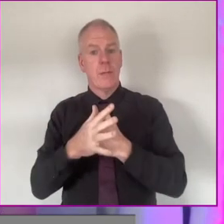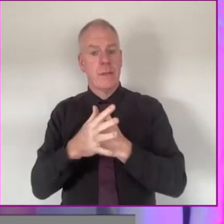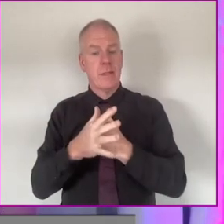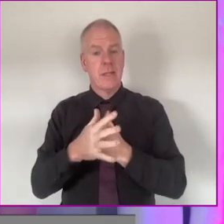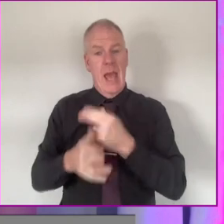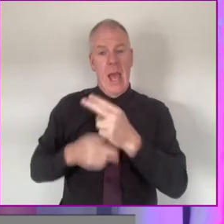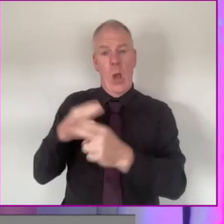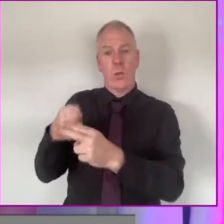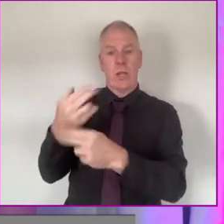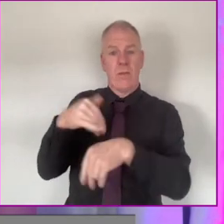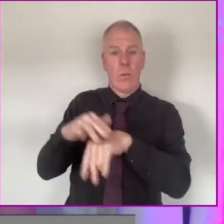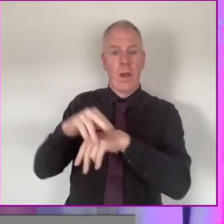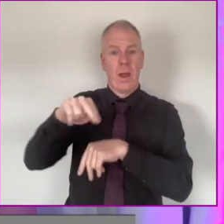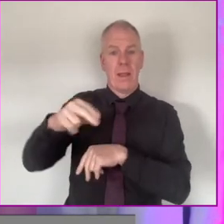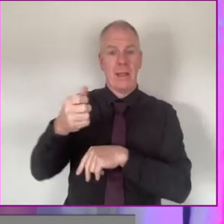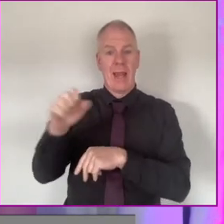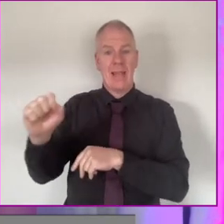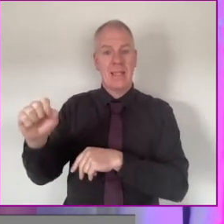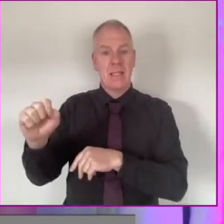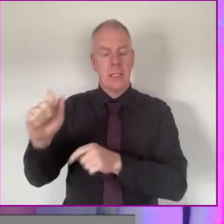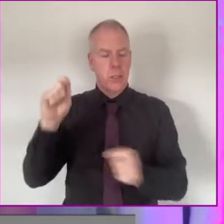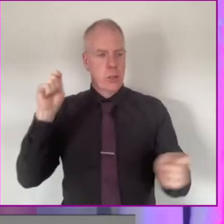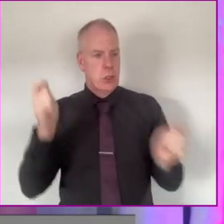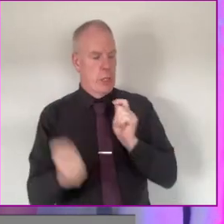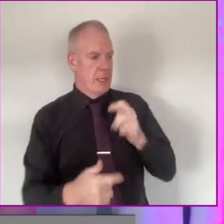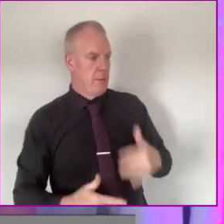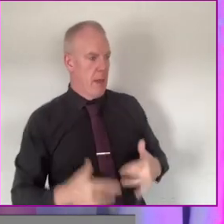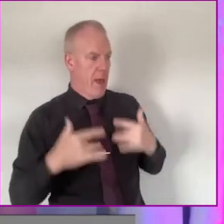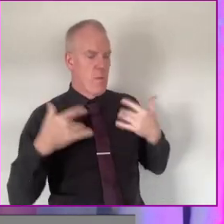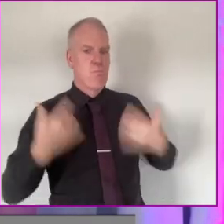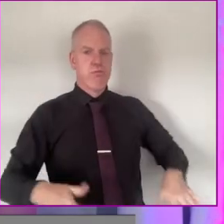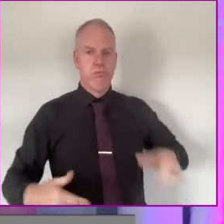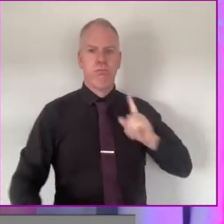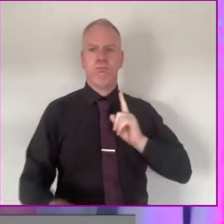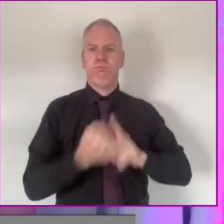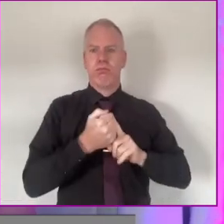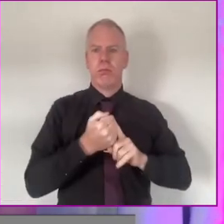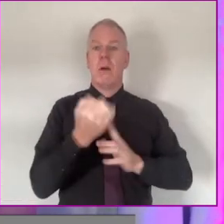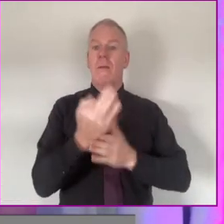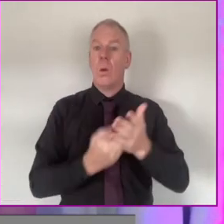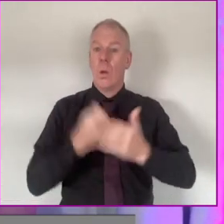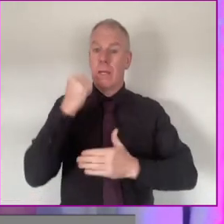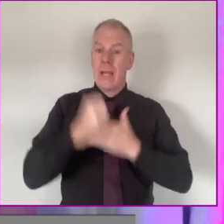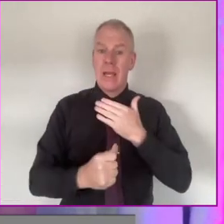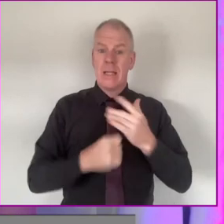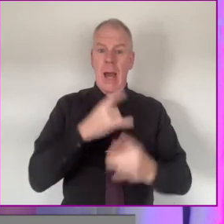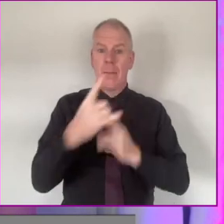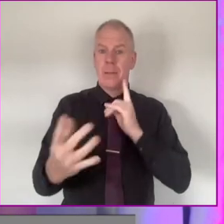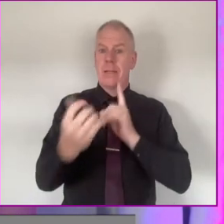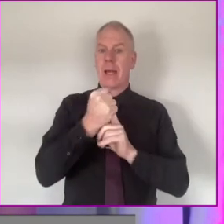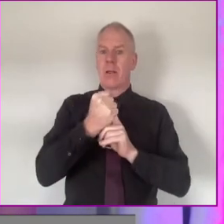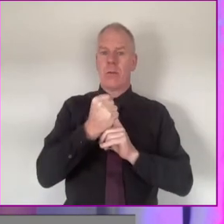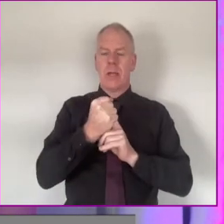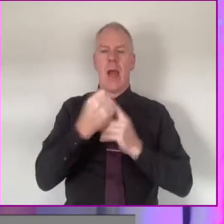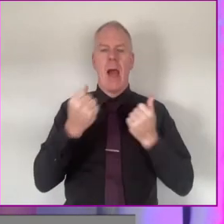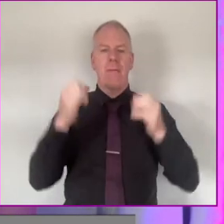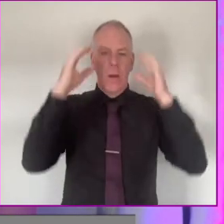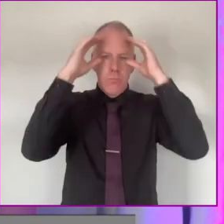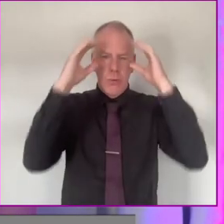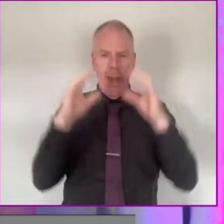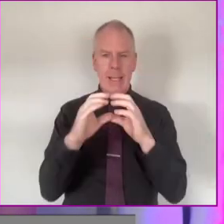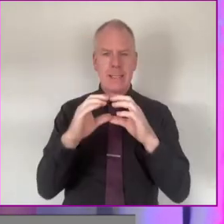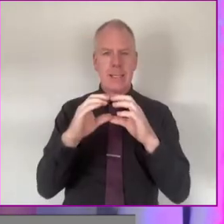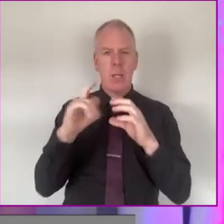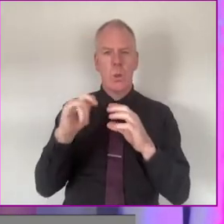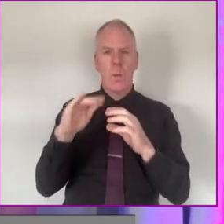husband, outside NACE, and my life changed very suddenly in a very few days when I was diagnosed with a